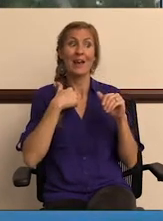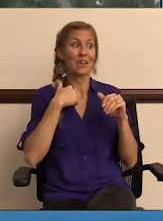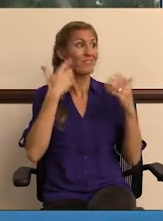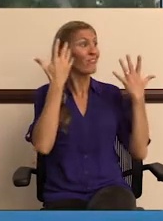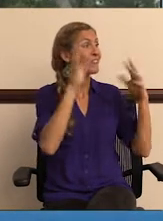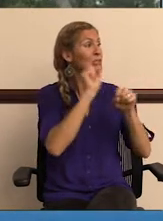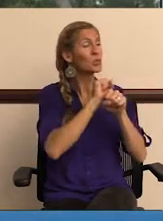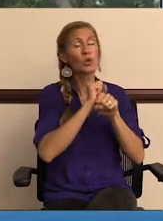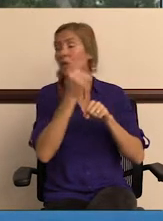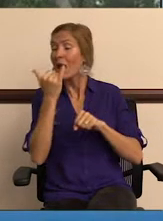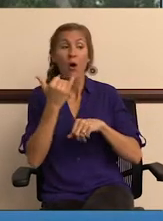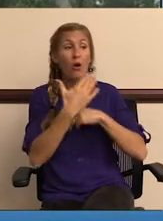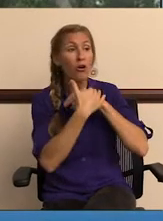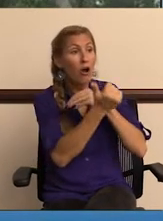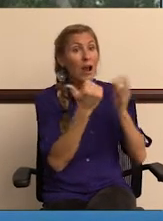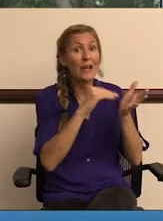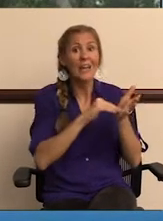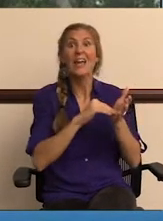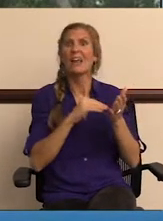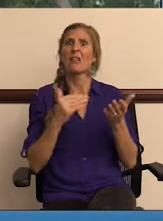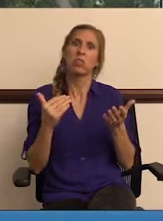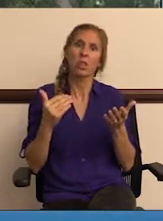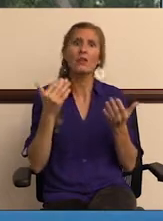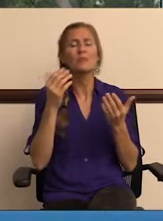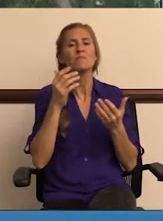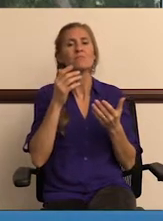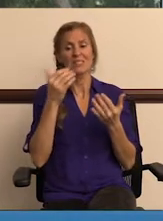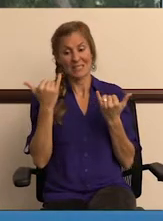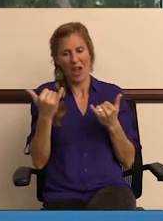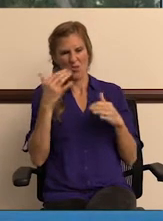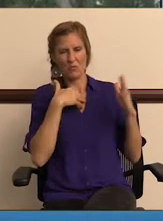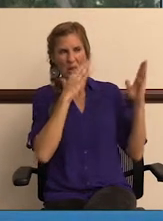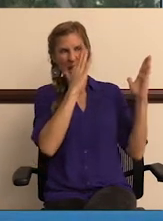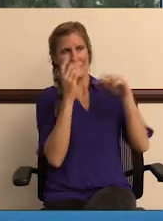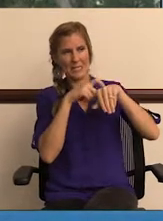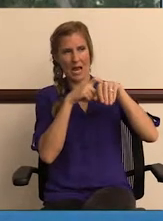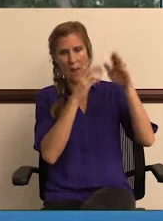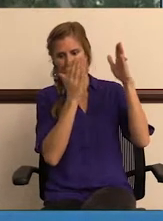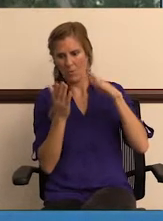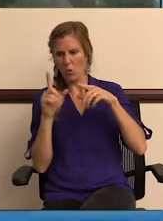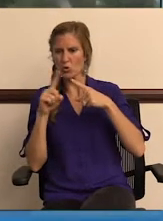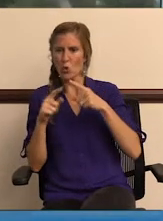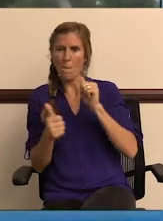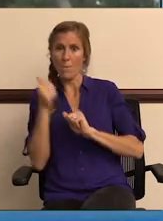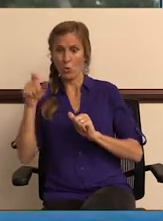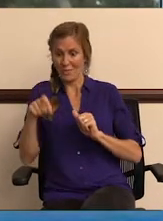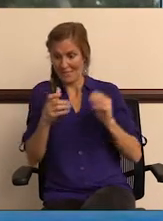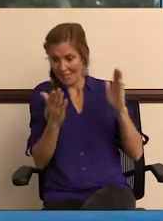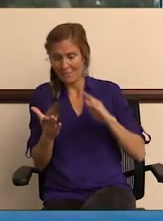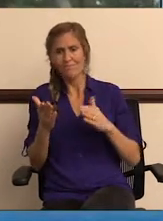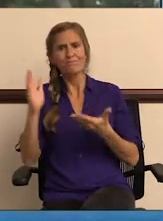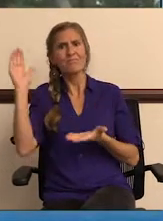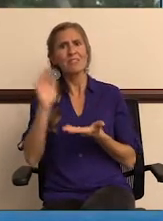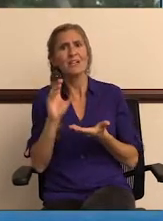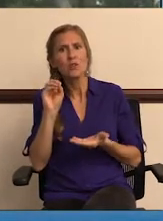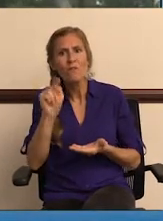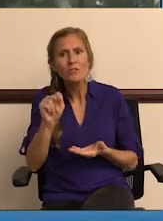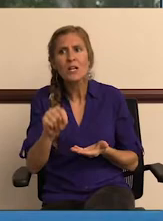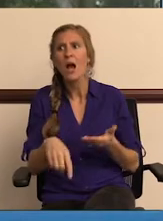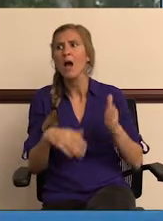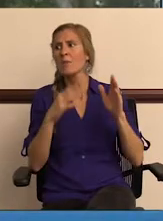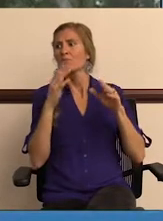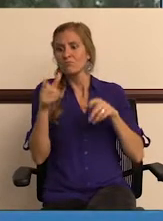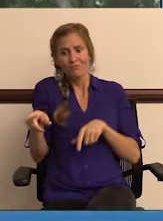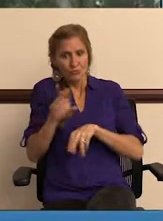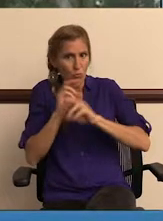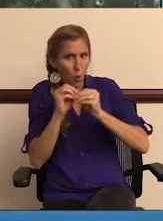of having to be called out on an OT process. But two, it's more cost effective because now it's just part of the regular shifting for these new folks rather than having to coordinate